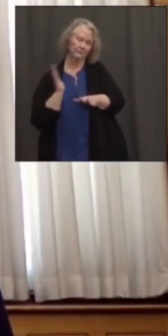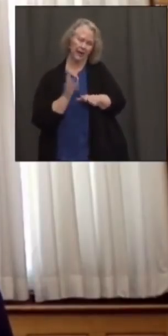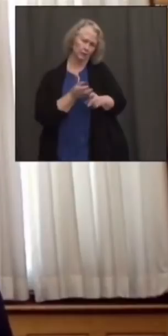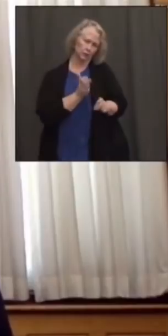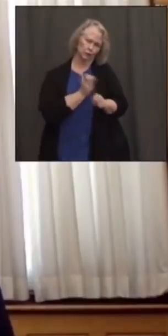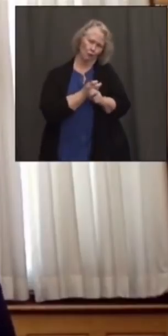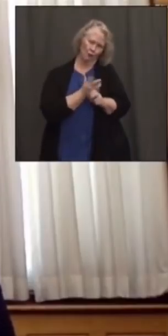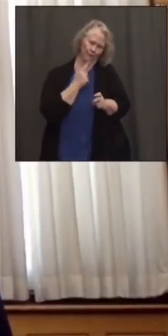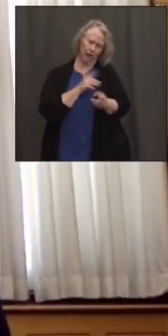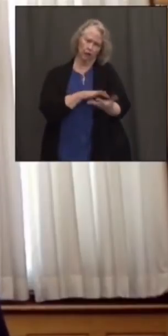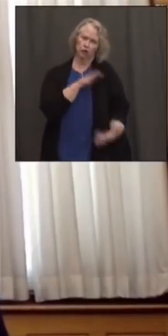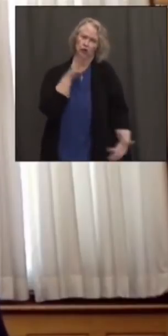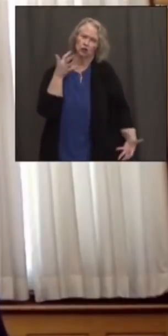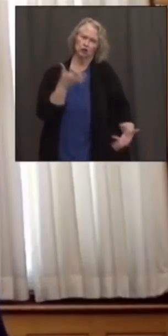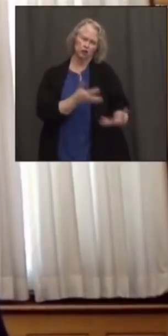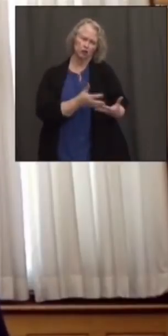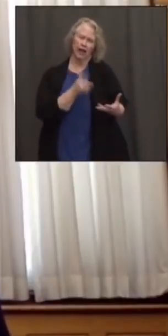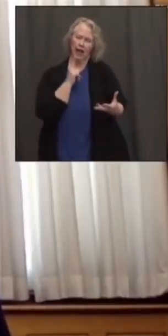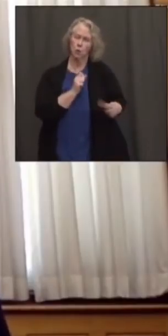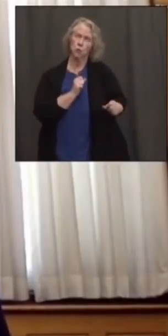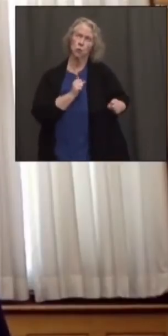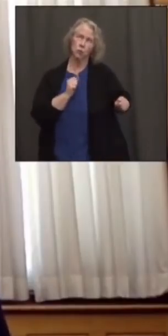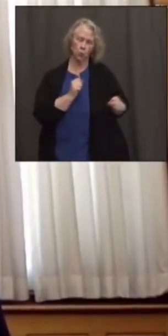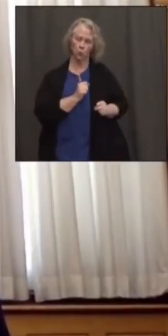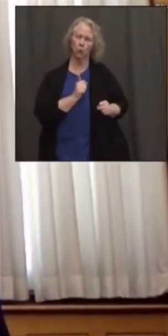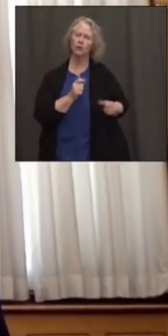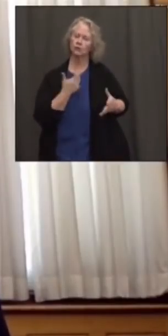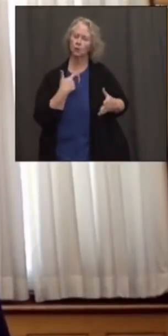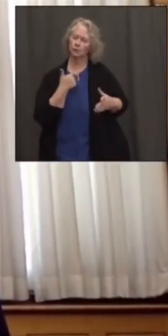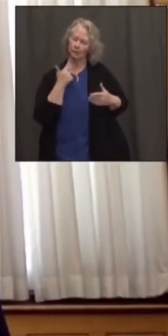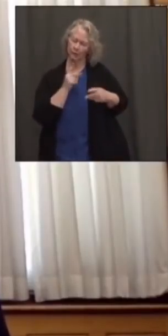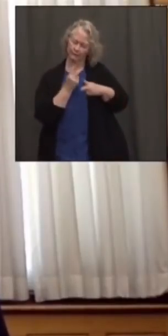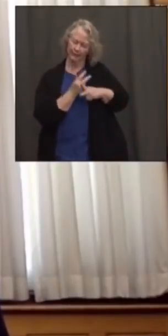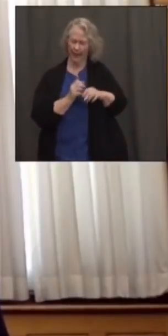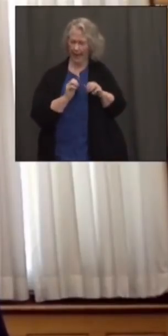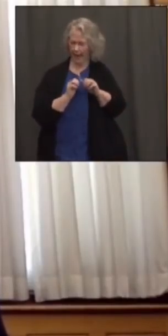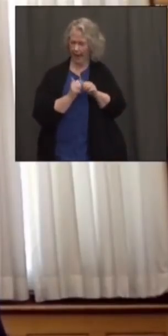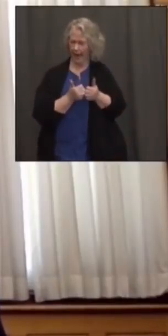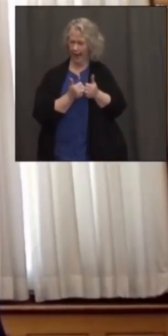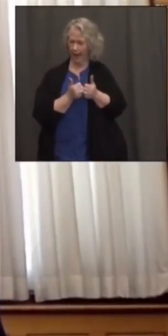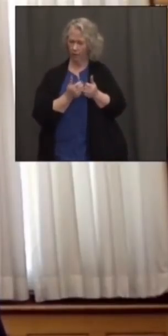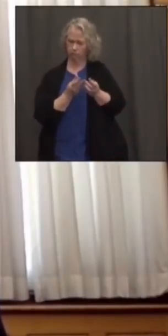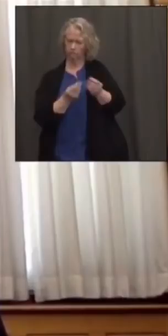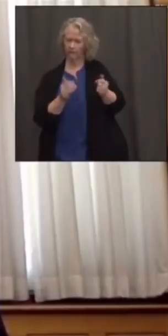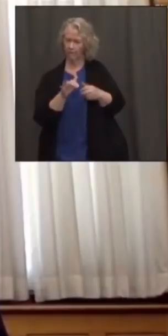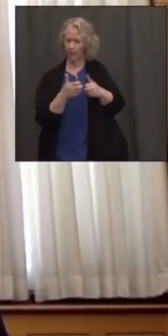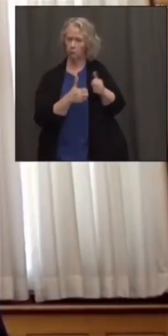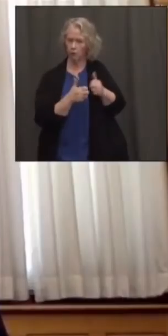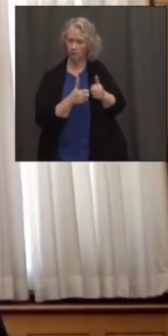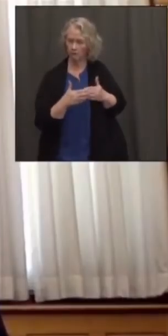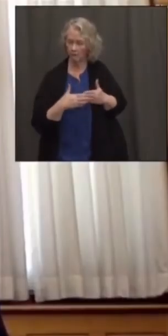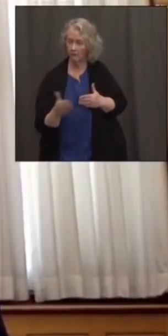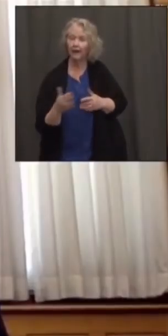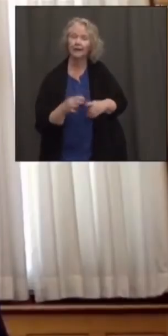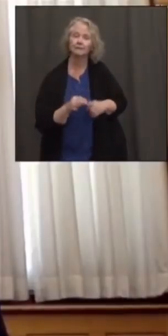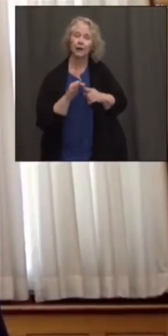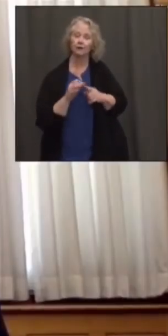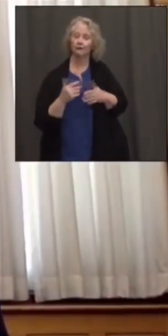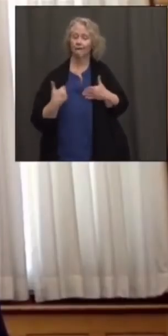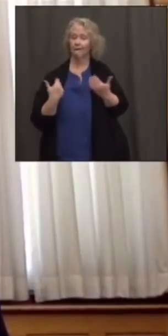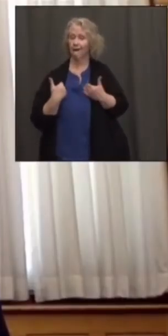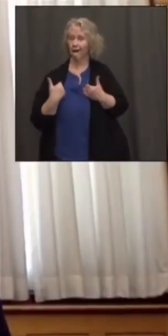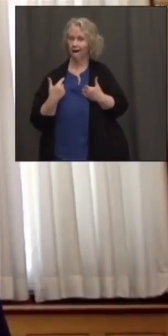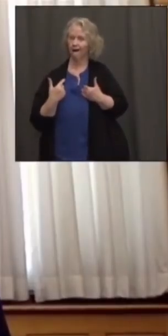So that's a distribution channel that we see as an important one in the coming months, certainly for younger children through their